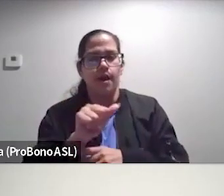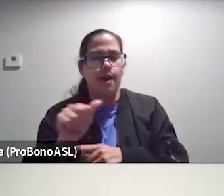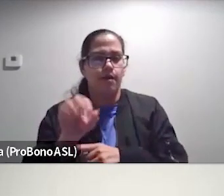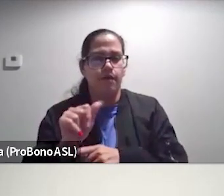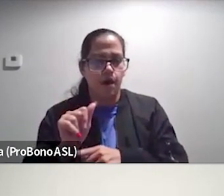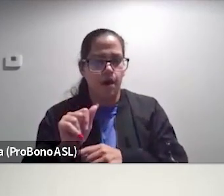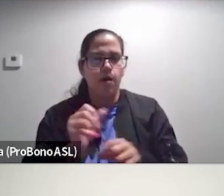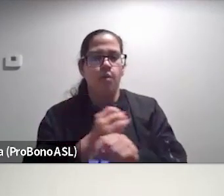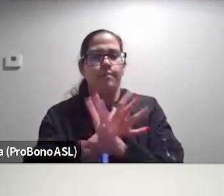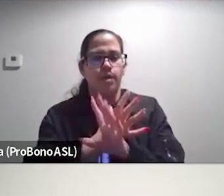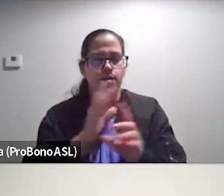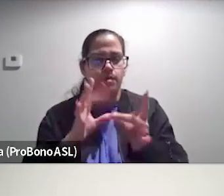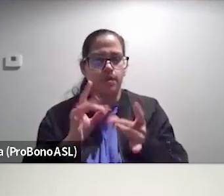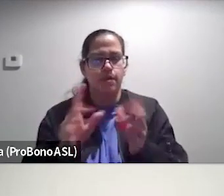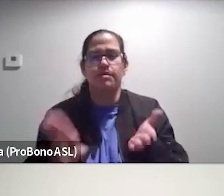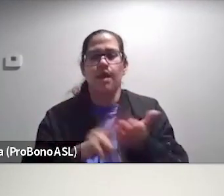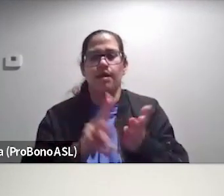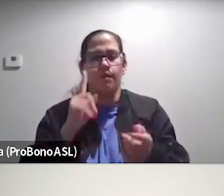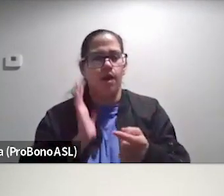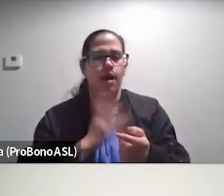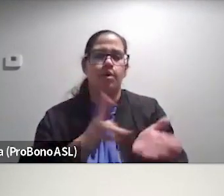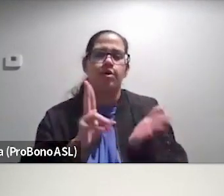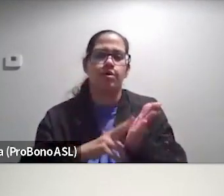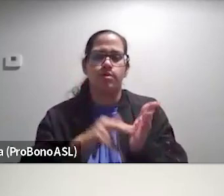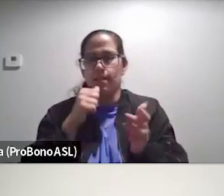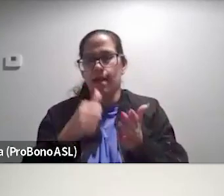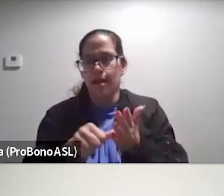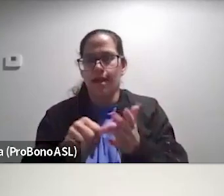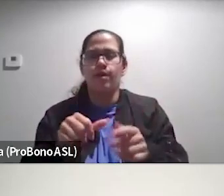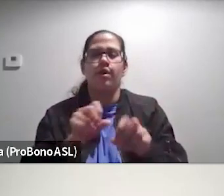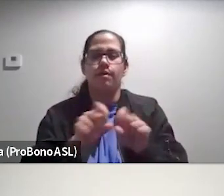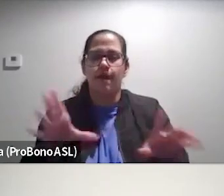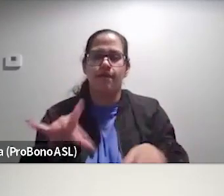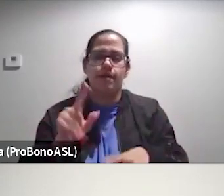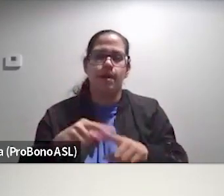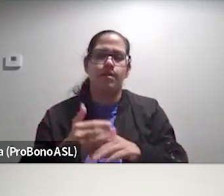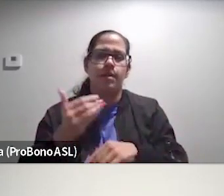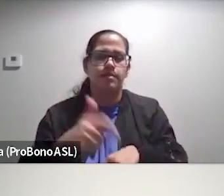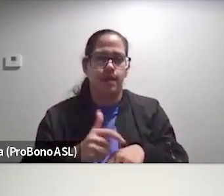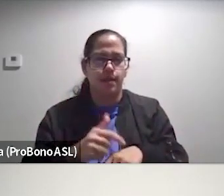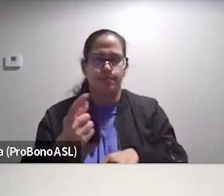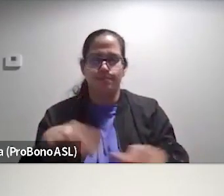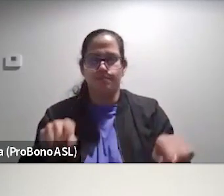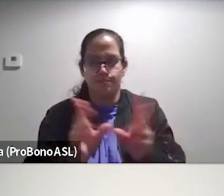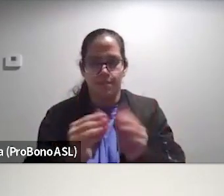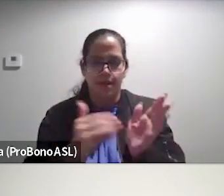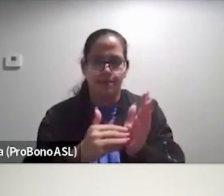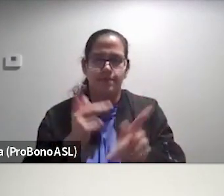series, sign up for our newsletter and follow us on socials to find out when the next one is. Thank you very much, everybody. Take care.